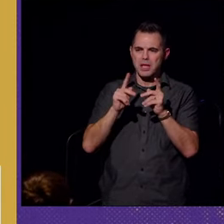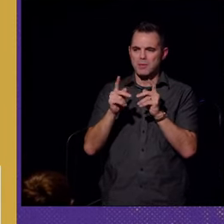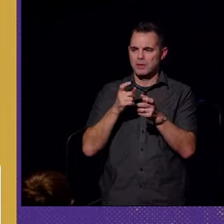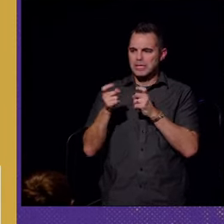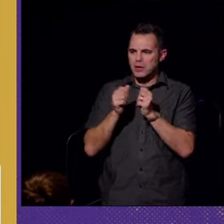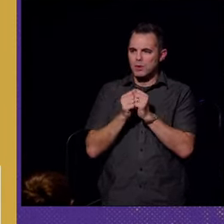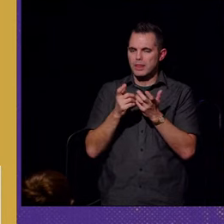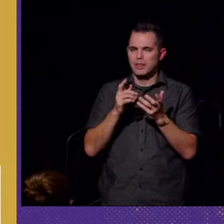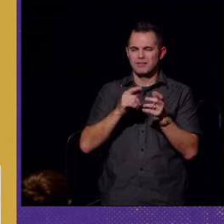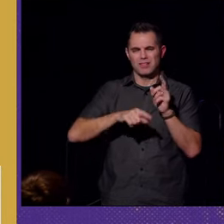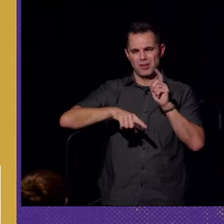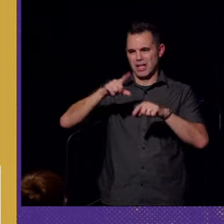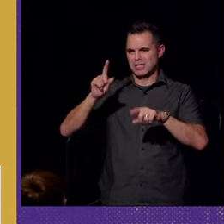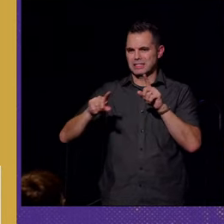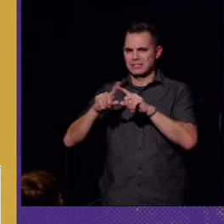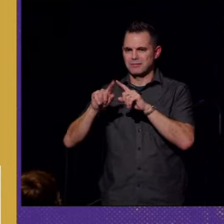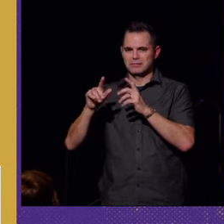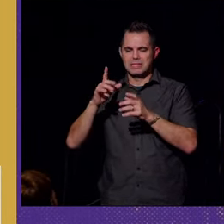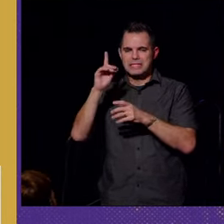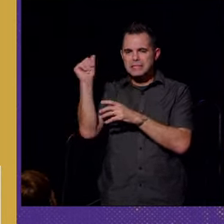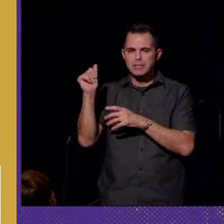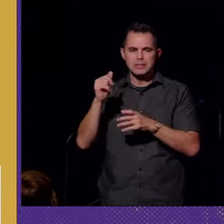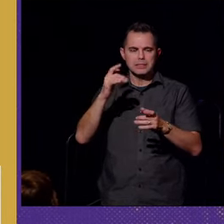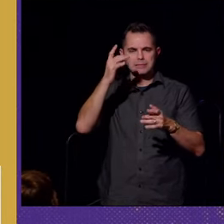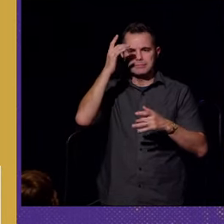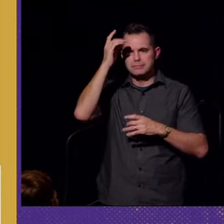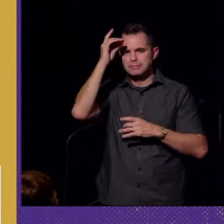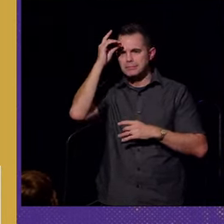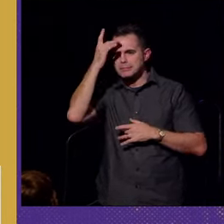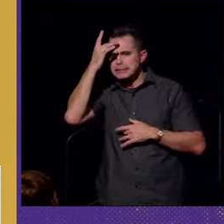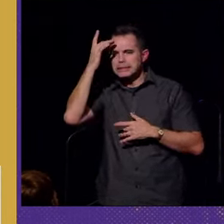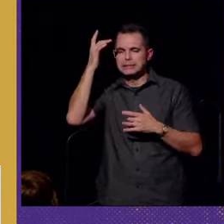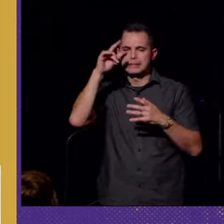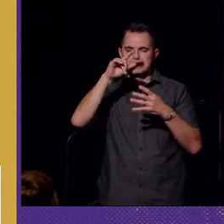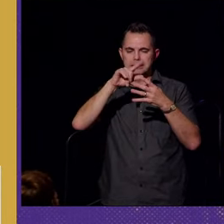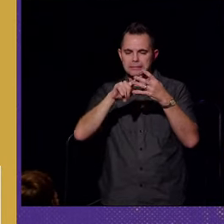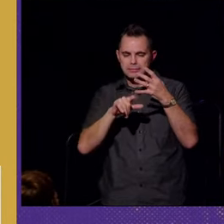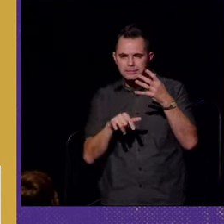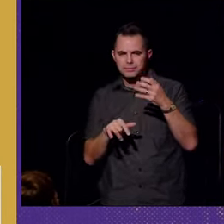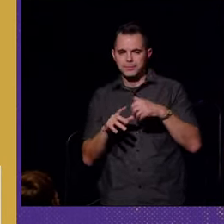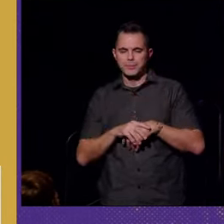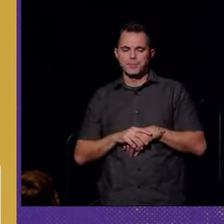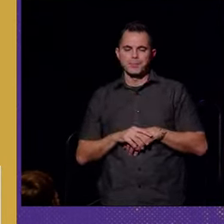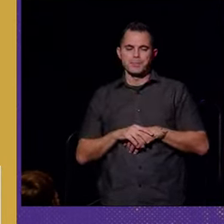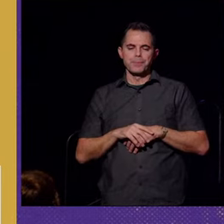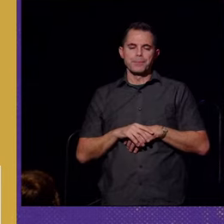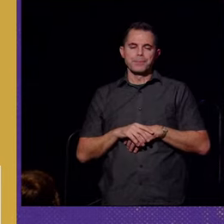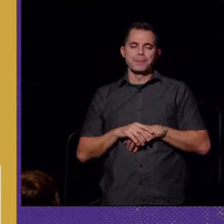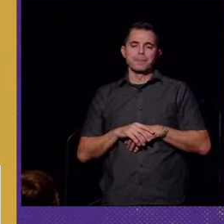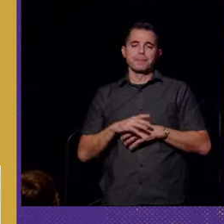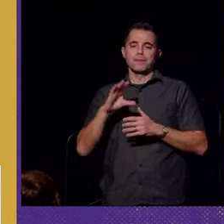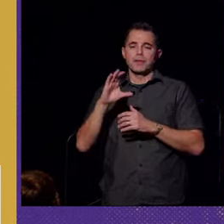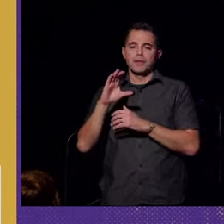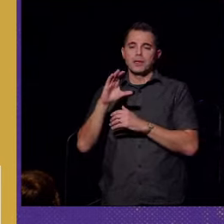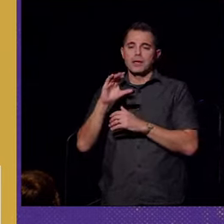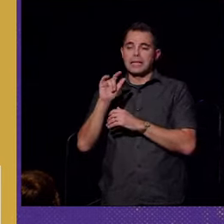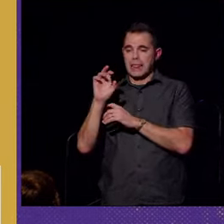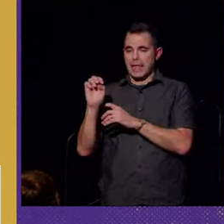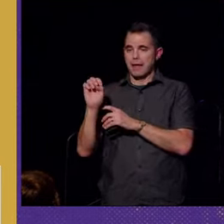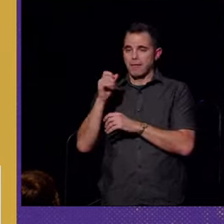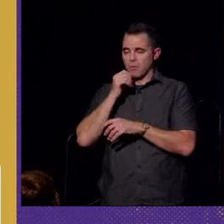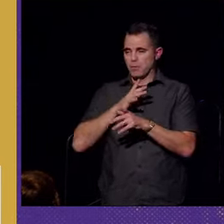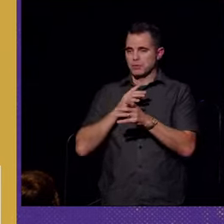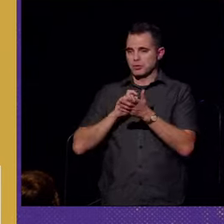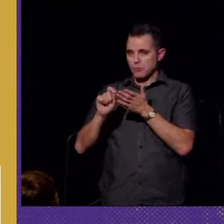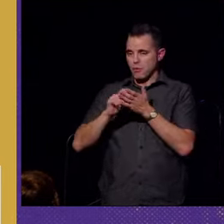with all kinds of disabilities, and diseases, and sicknesses. And Claire wrote a letter